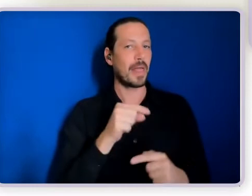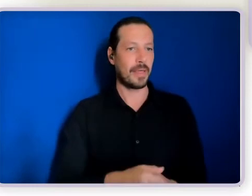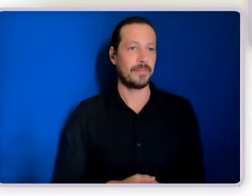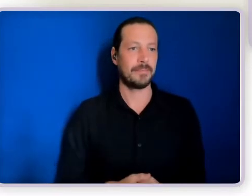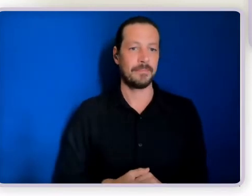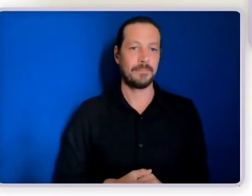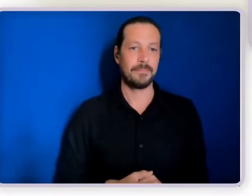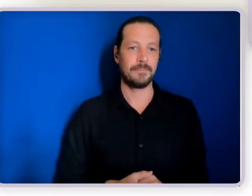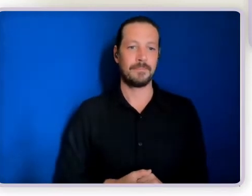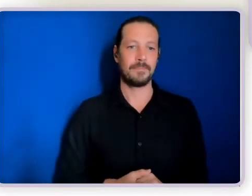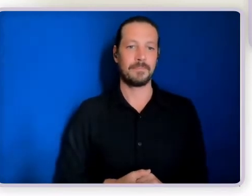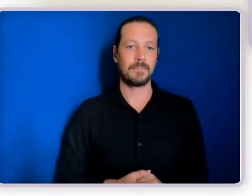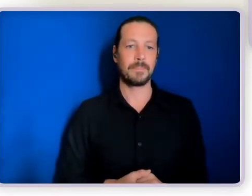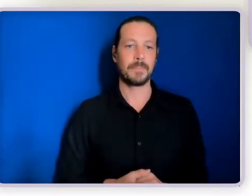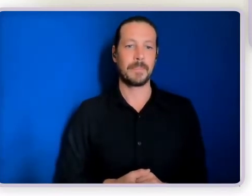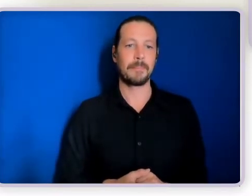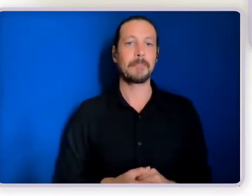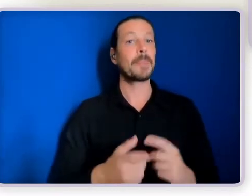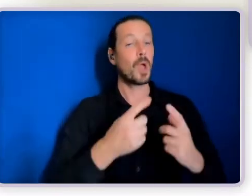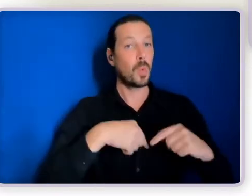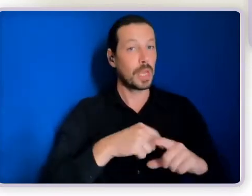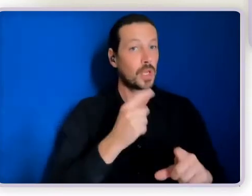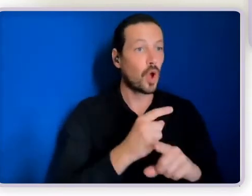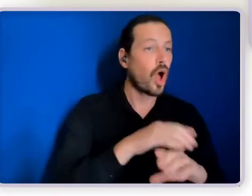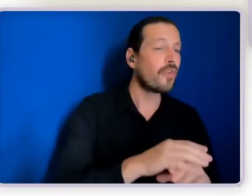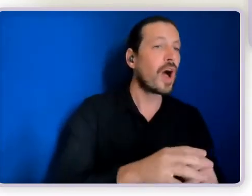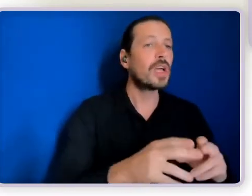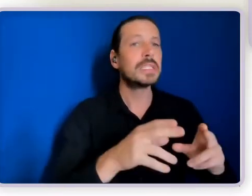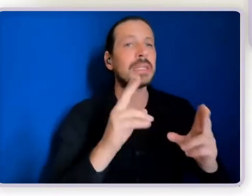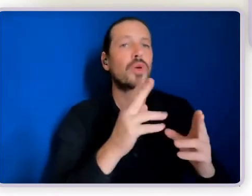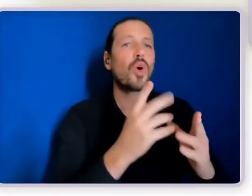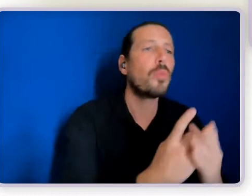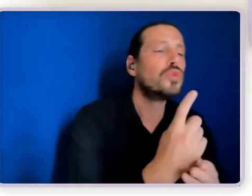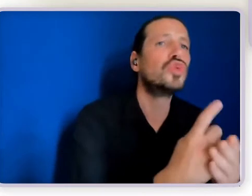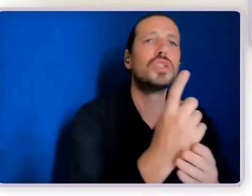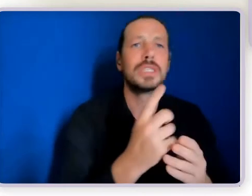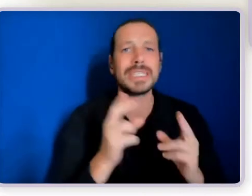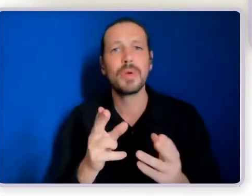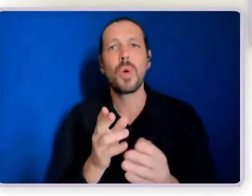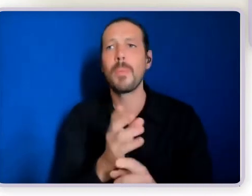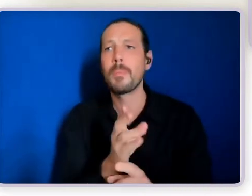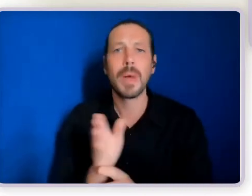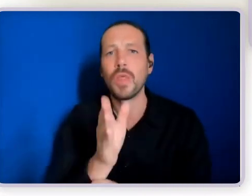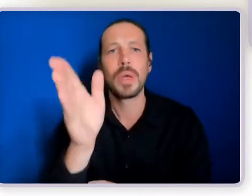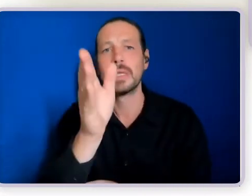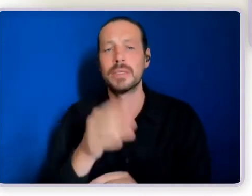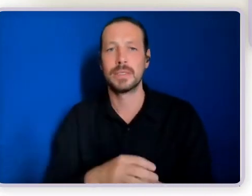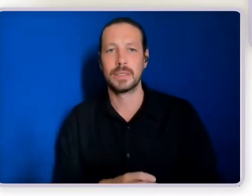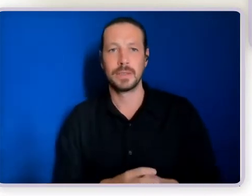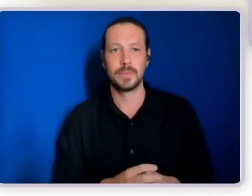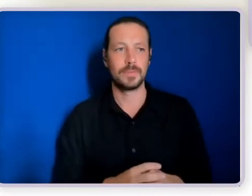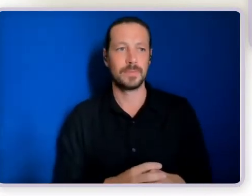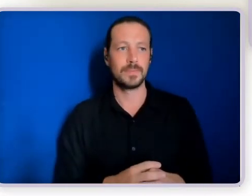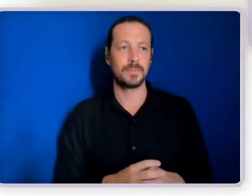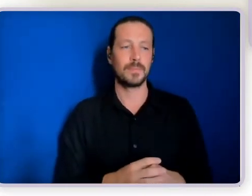idea of typical opportunities and typical pathways, so that people with disabilities are able to live